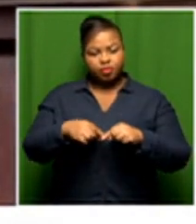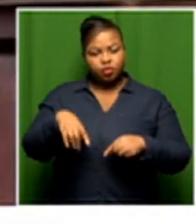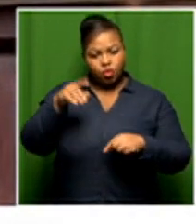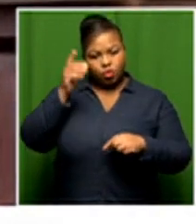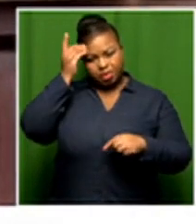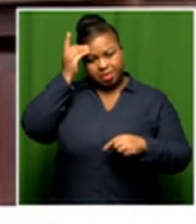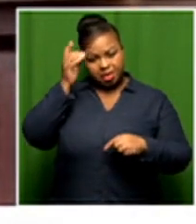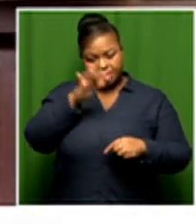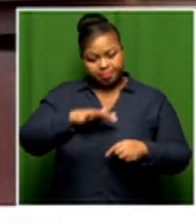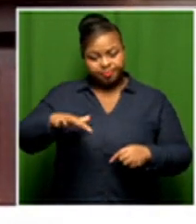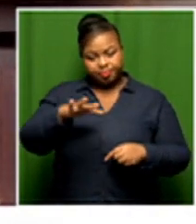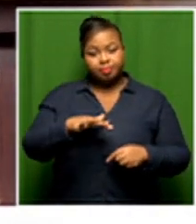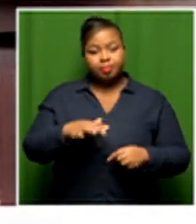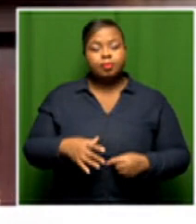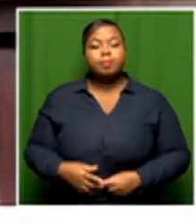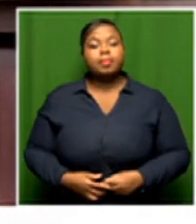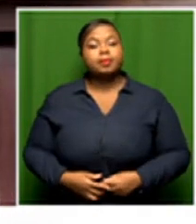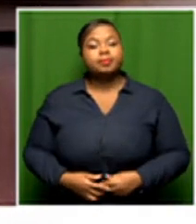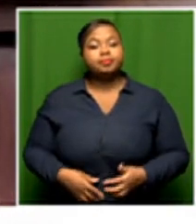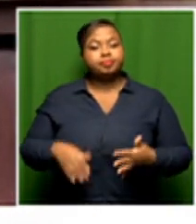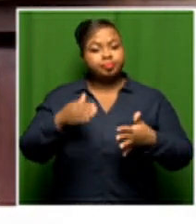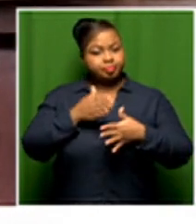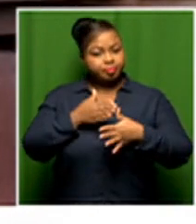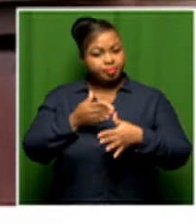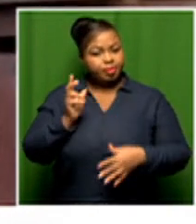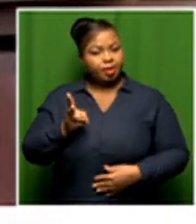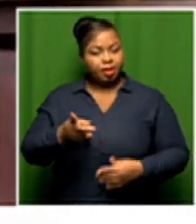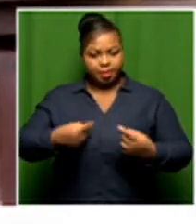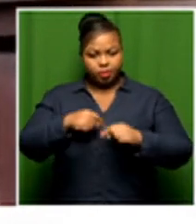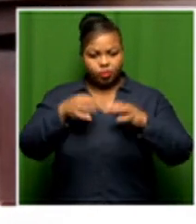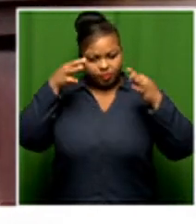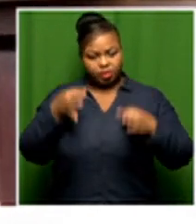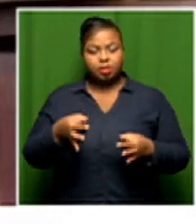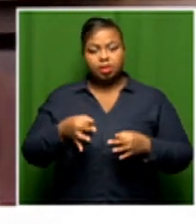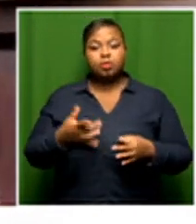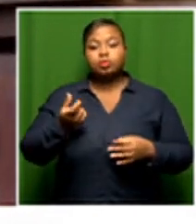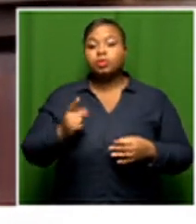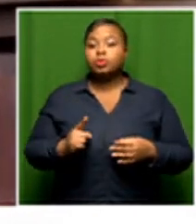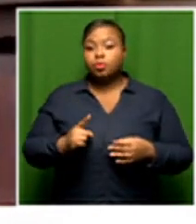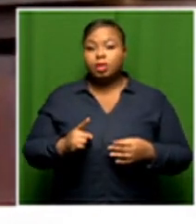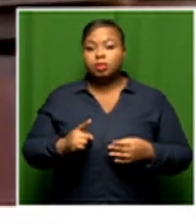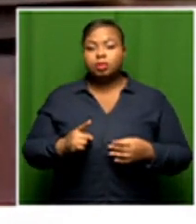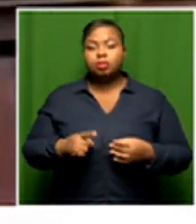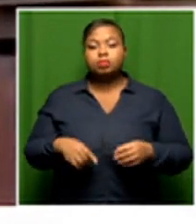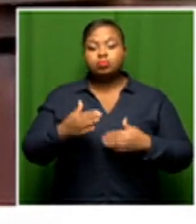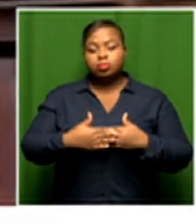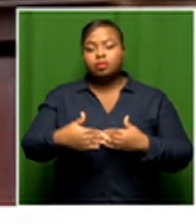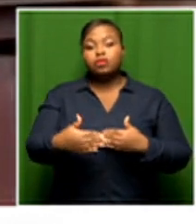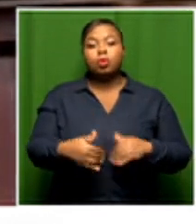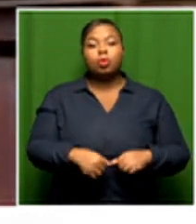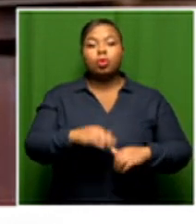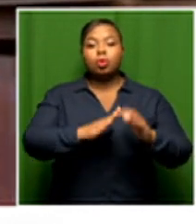also decided as a city that we need to take decisive action in terms of infrastructure